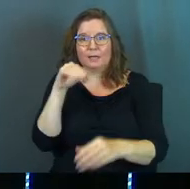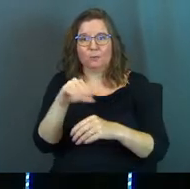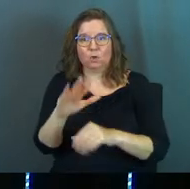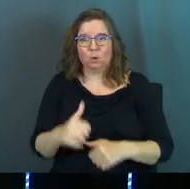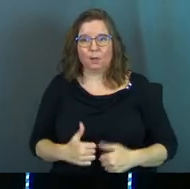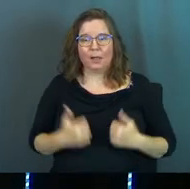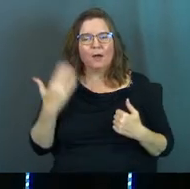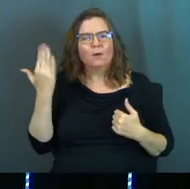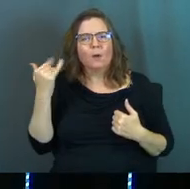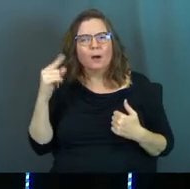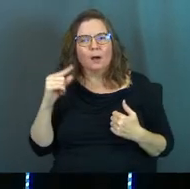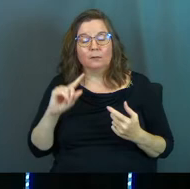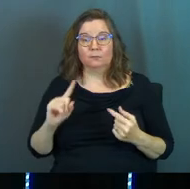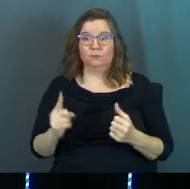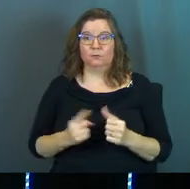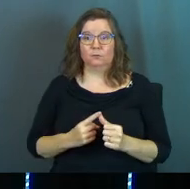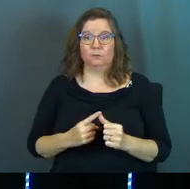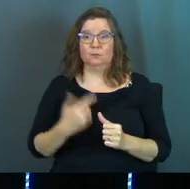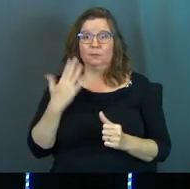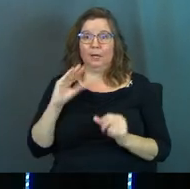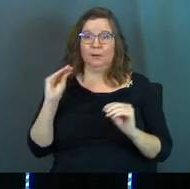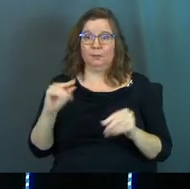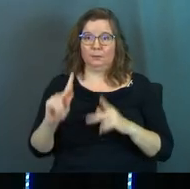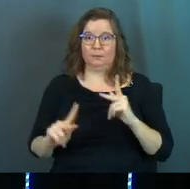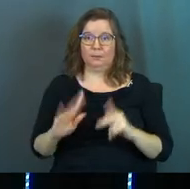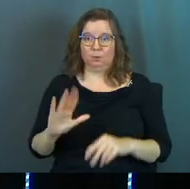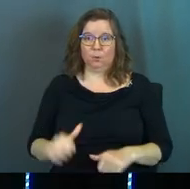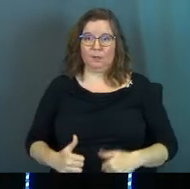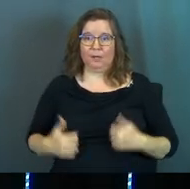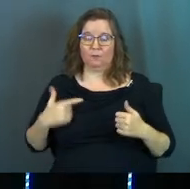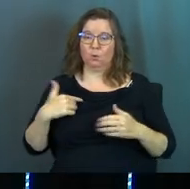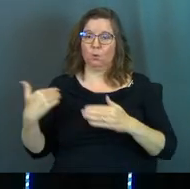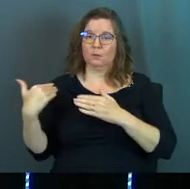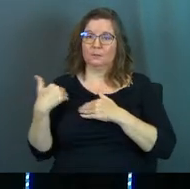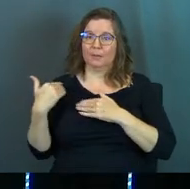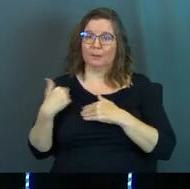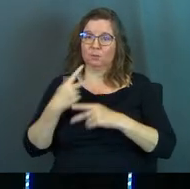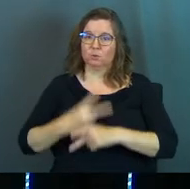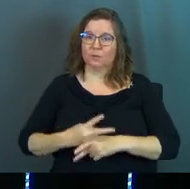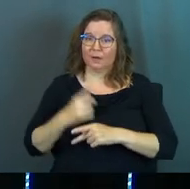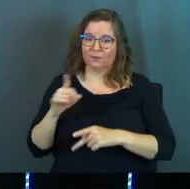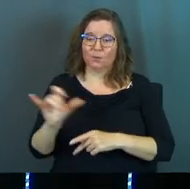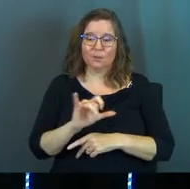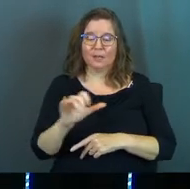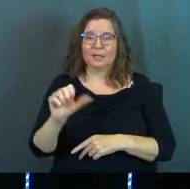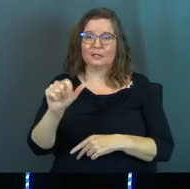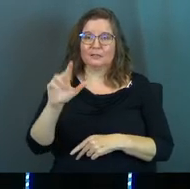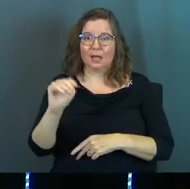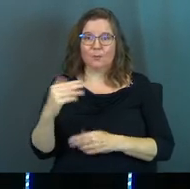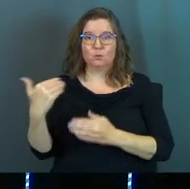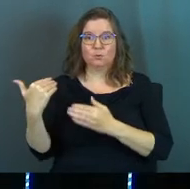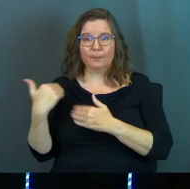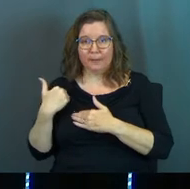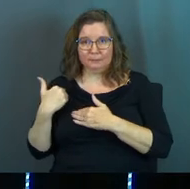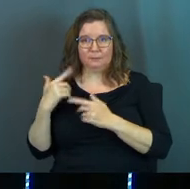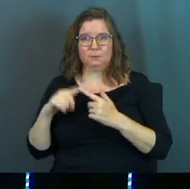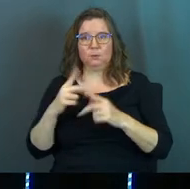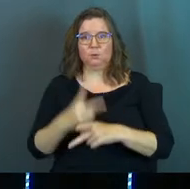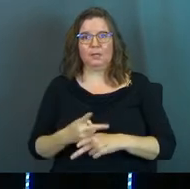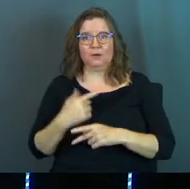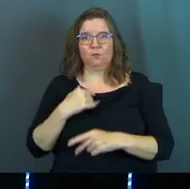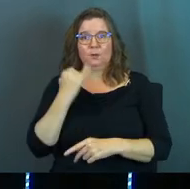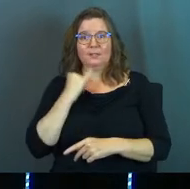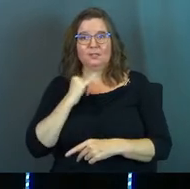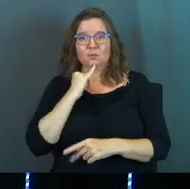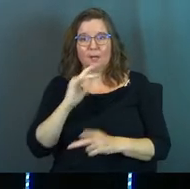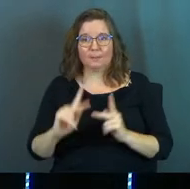in your life. Why? Number one, God puts people in your life who are responsible to care for you, just like Solomon was responsible to care